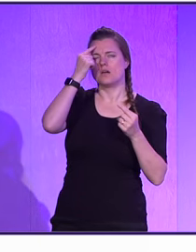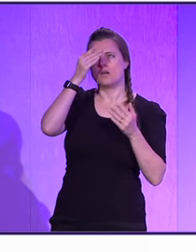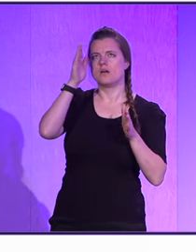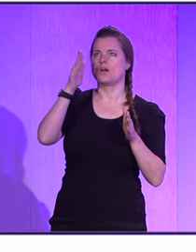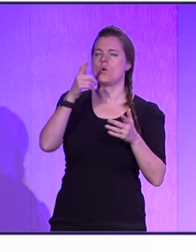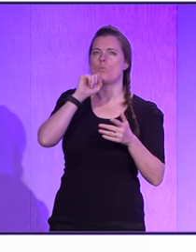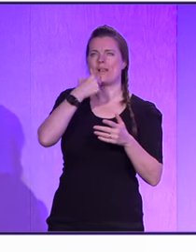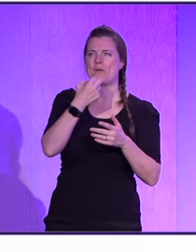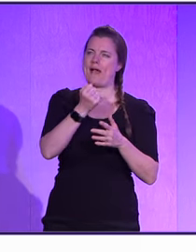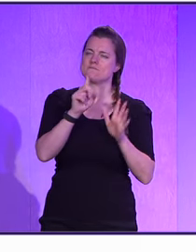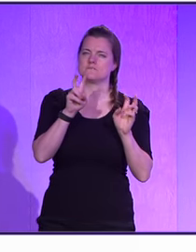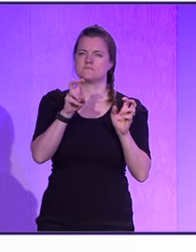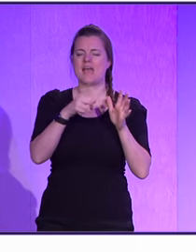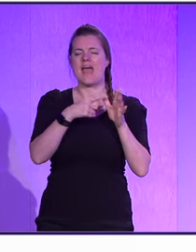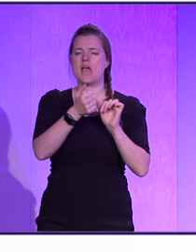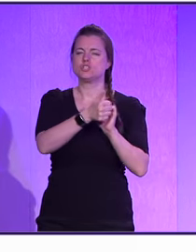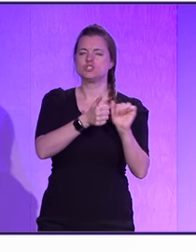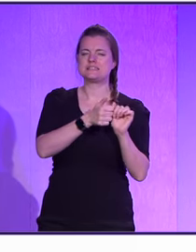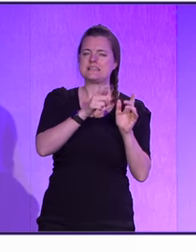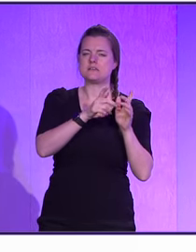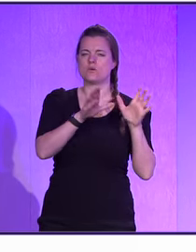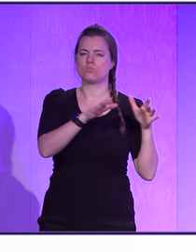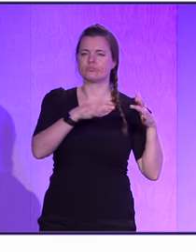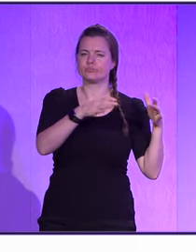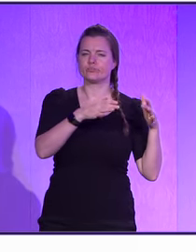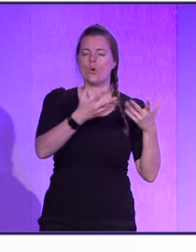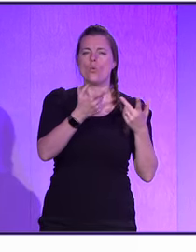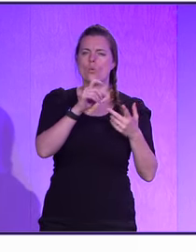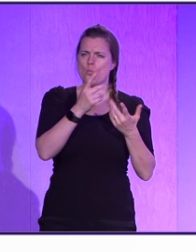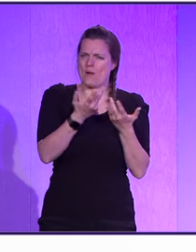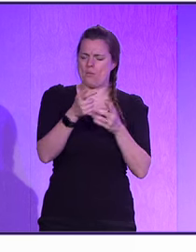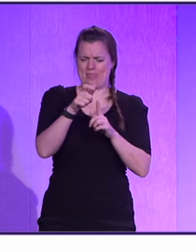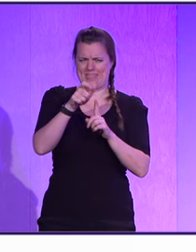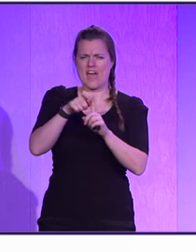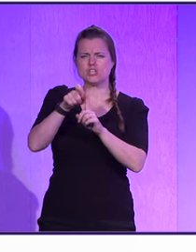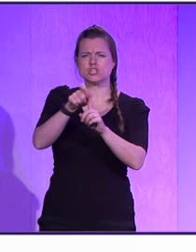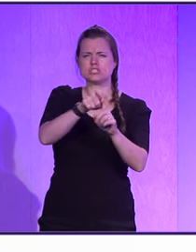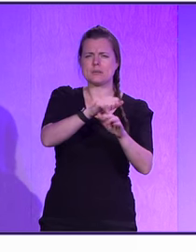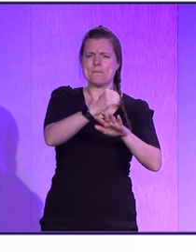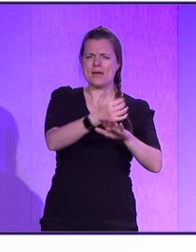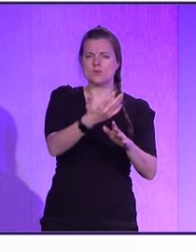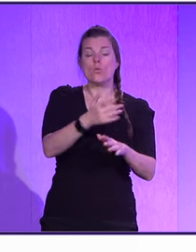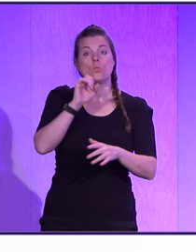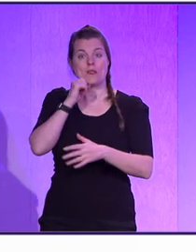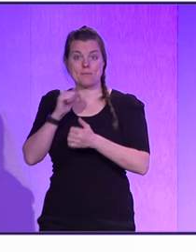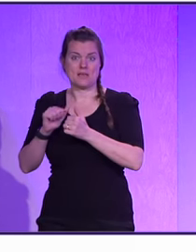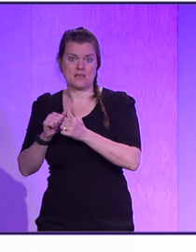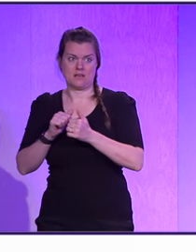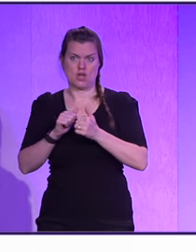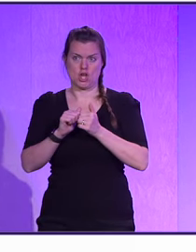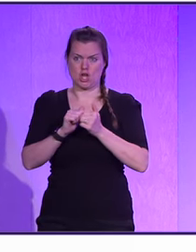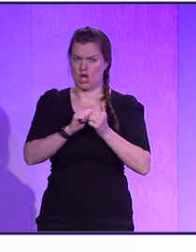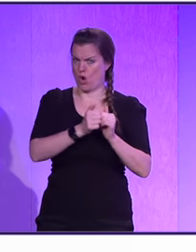Will we have agent team topologies? Where will the agents be, right? Will it be our co-worker?